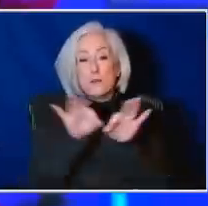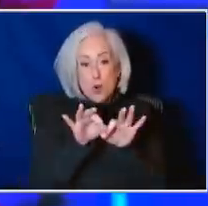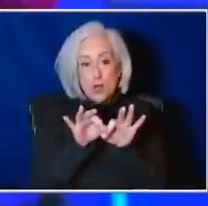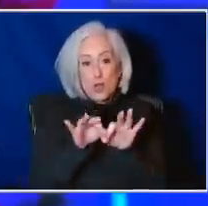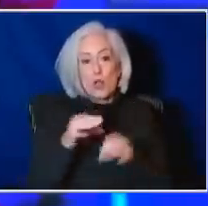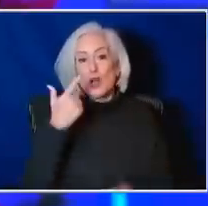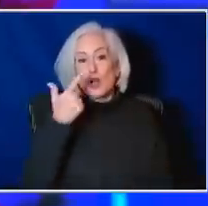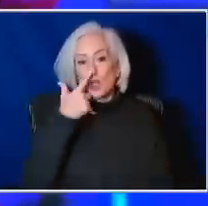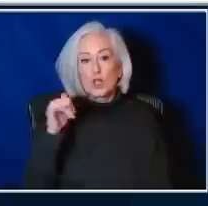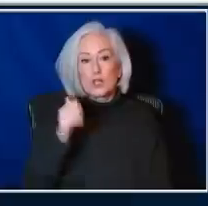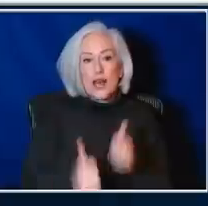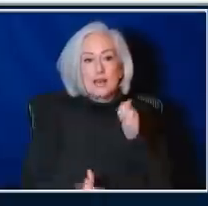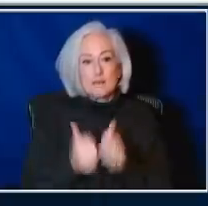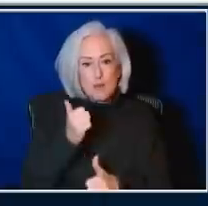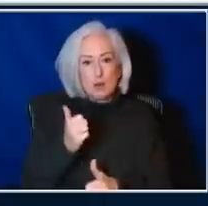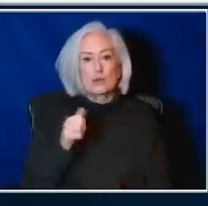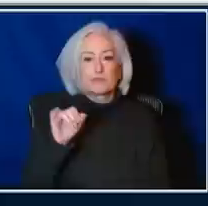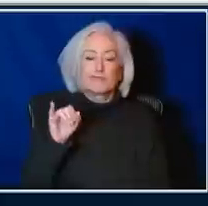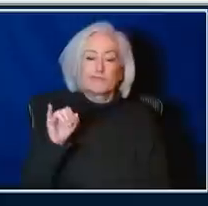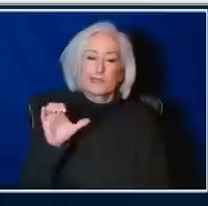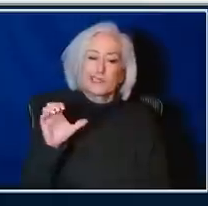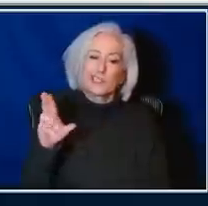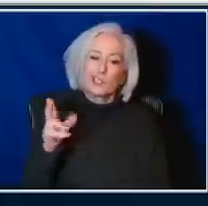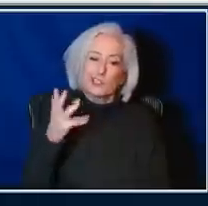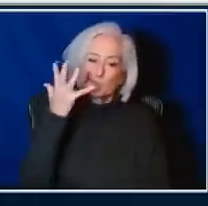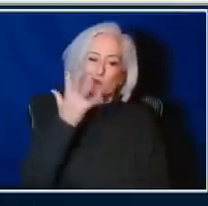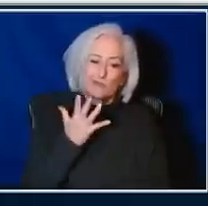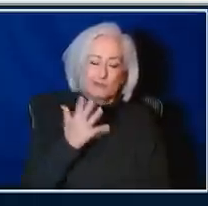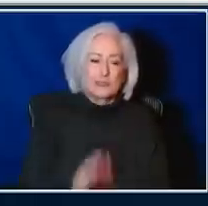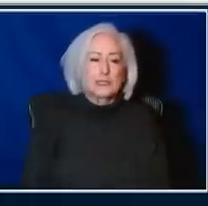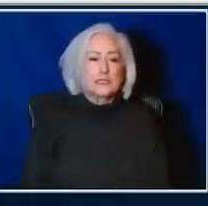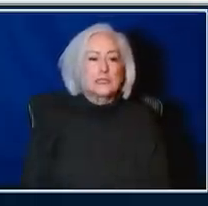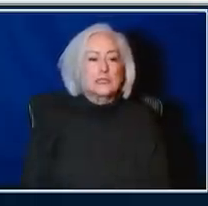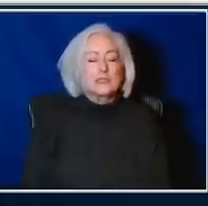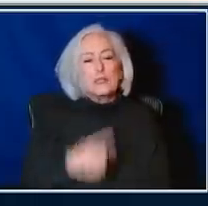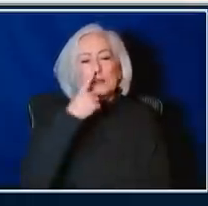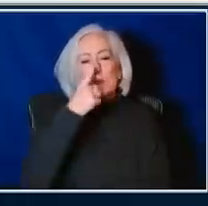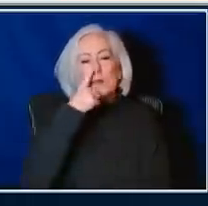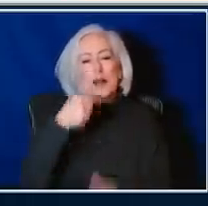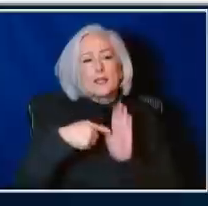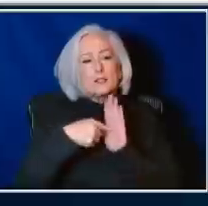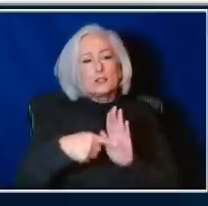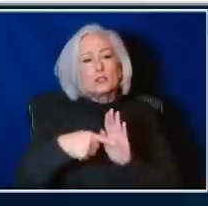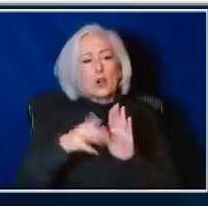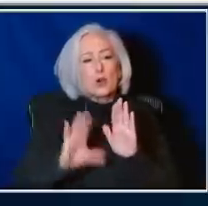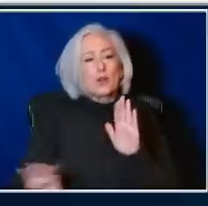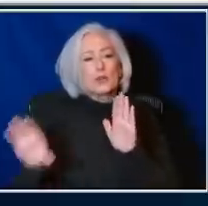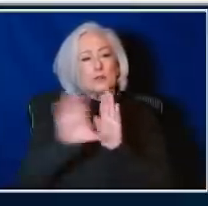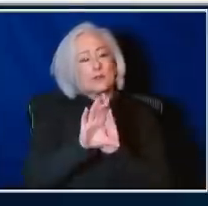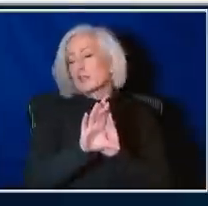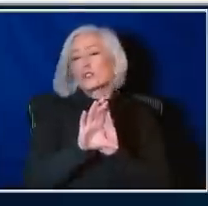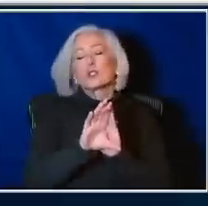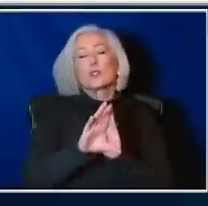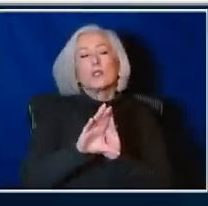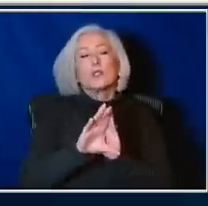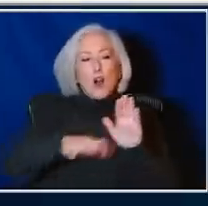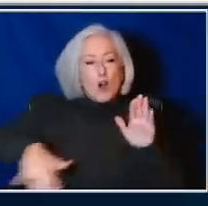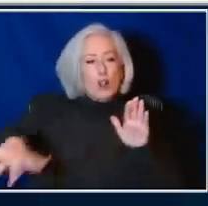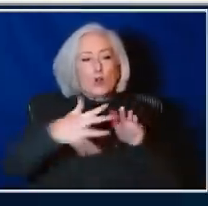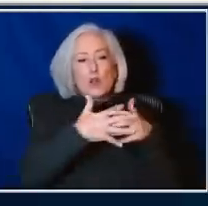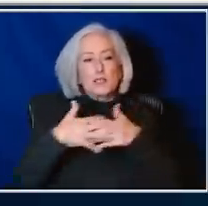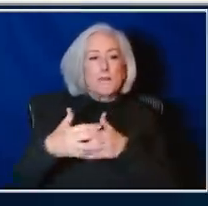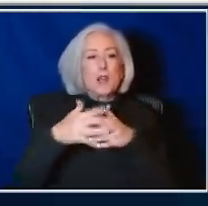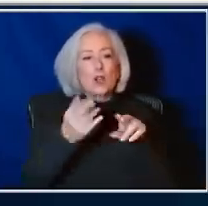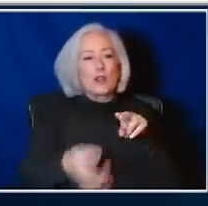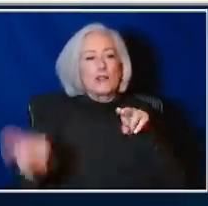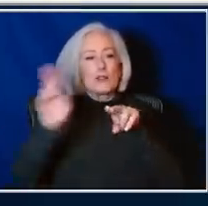are in the ICU. And Logan, pop up that graph that just shows the total number of rise in the United States, because I think it's